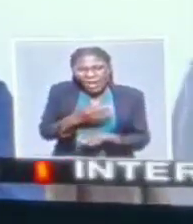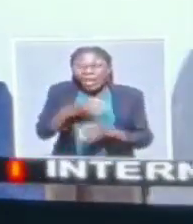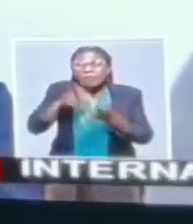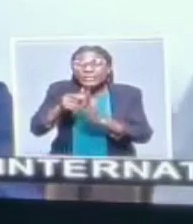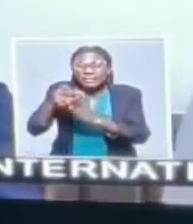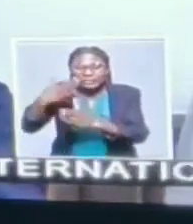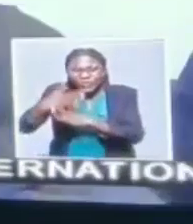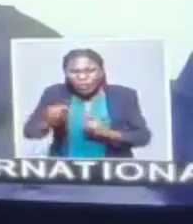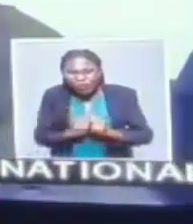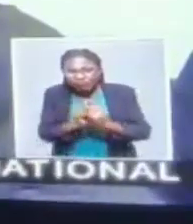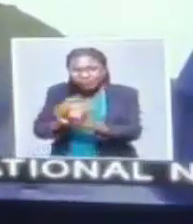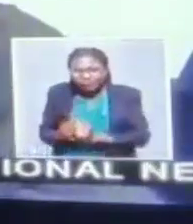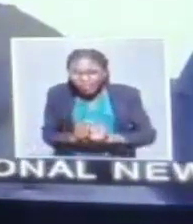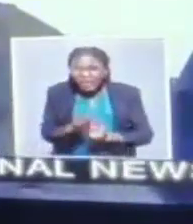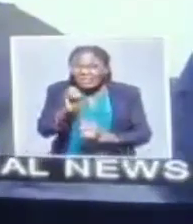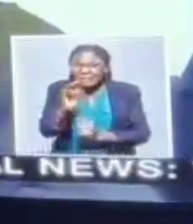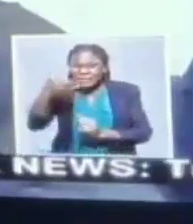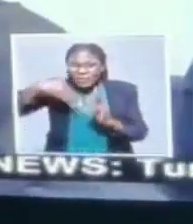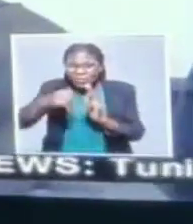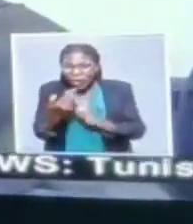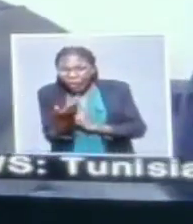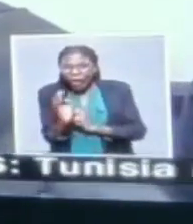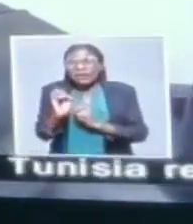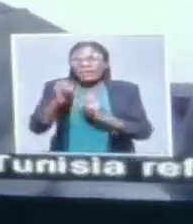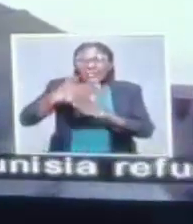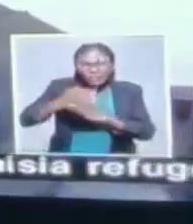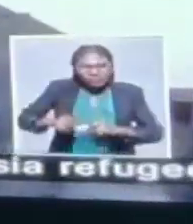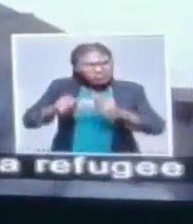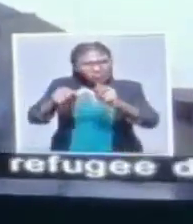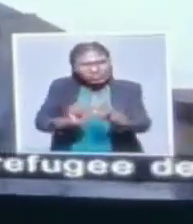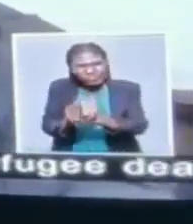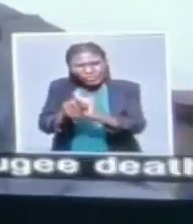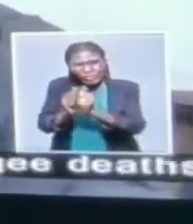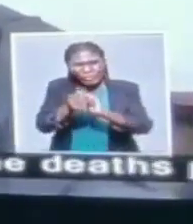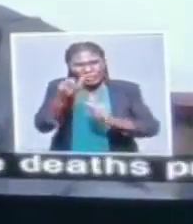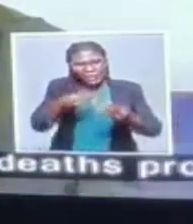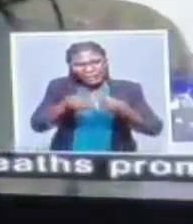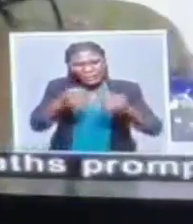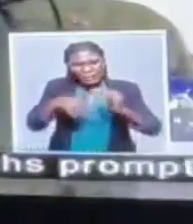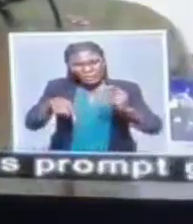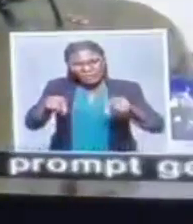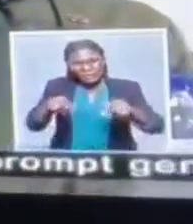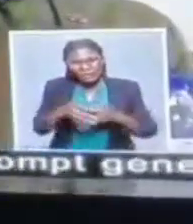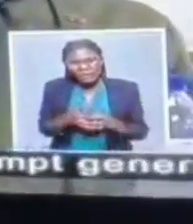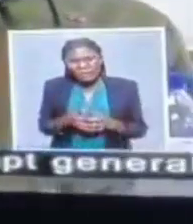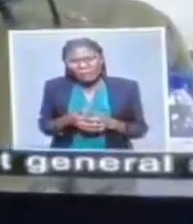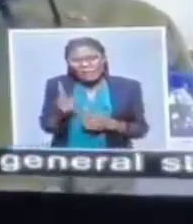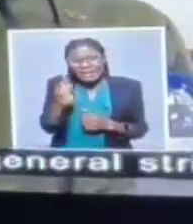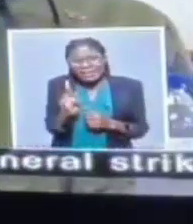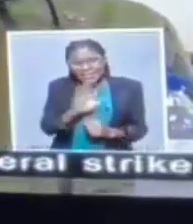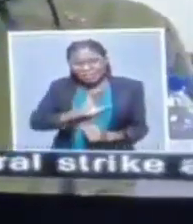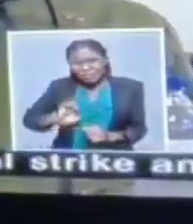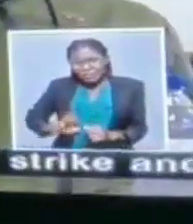rededicate themselves to a genuine transformation of the economy. The regional executive